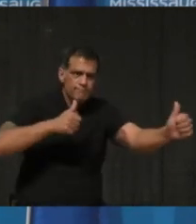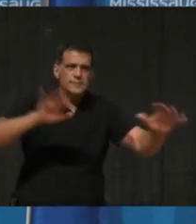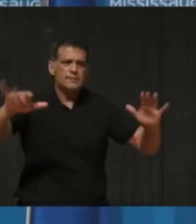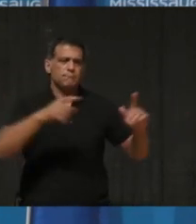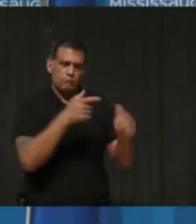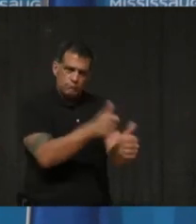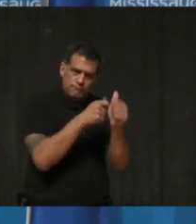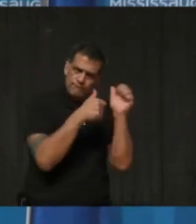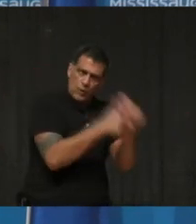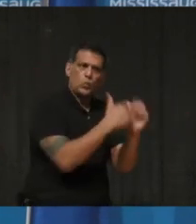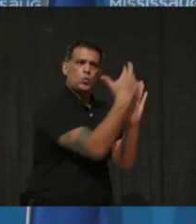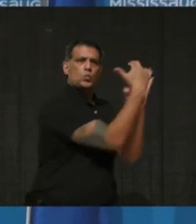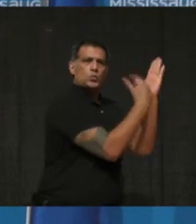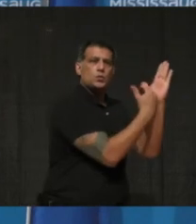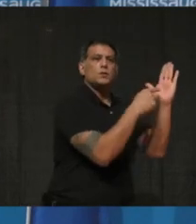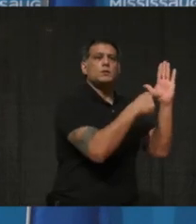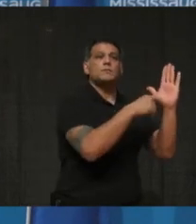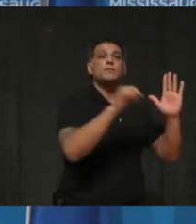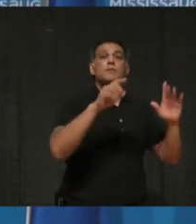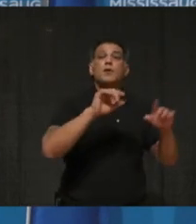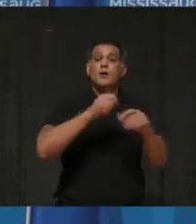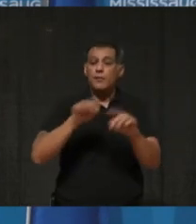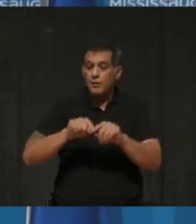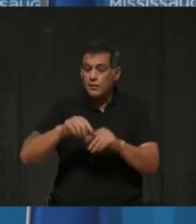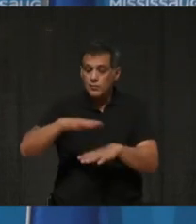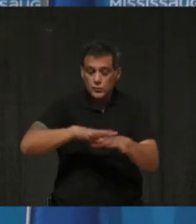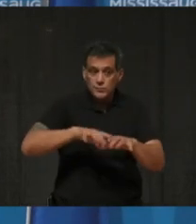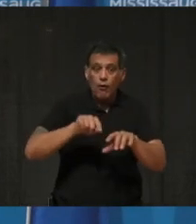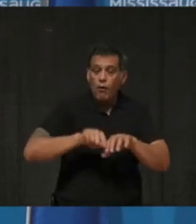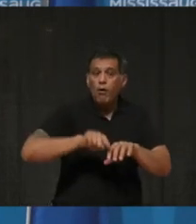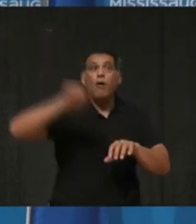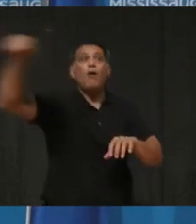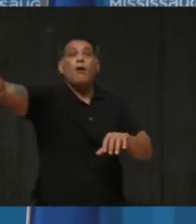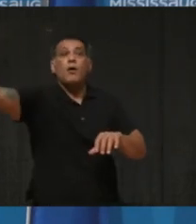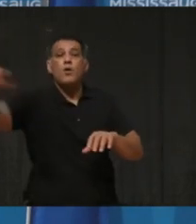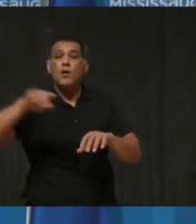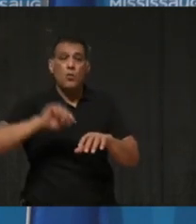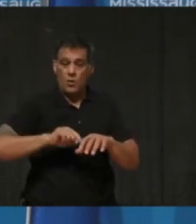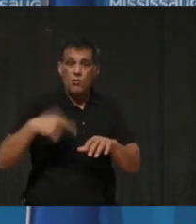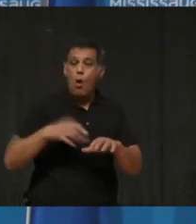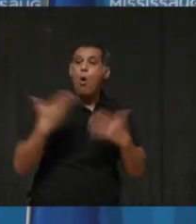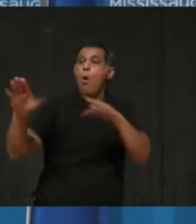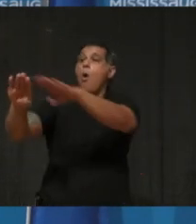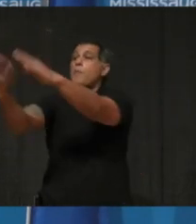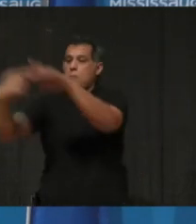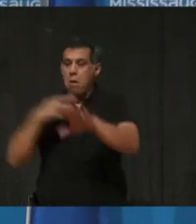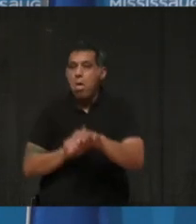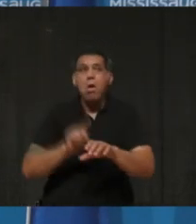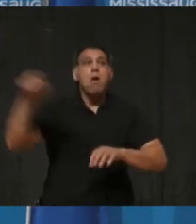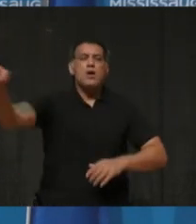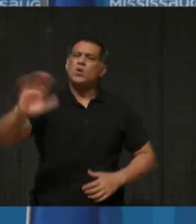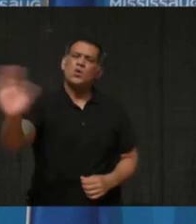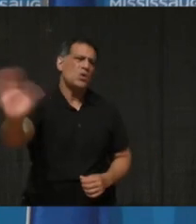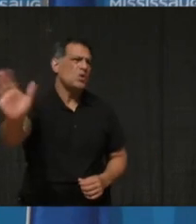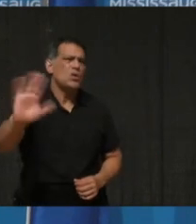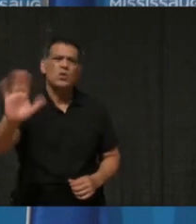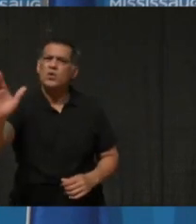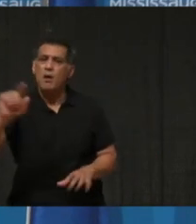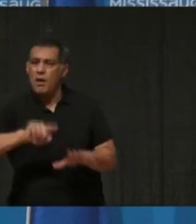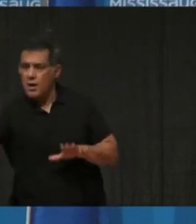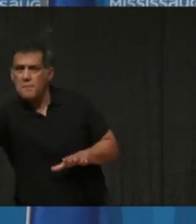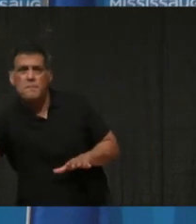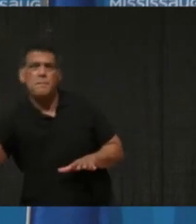travel also to other regions if you live in Peel. Should you travel elsewhere and engage in higher risk behaviours and return and test positive,